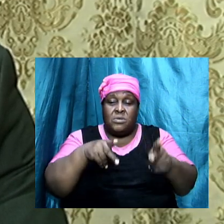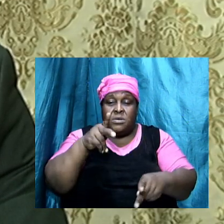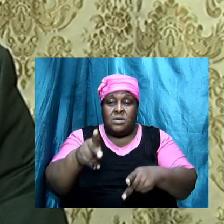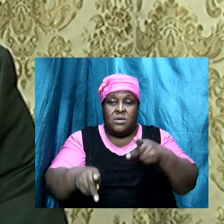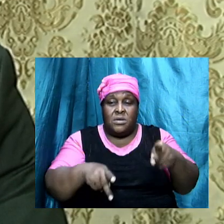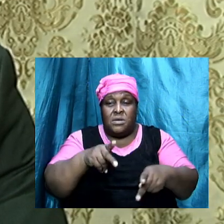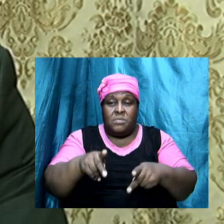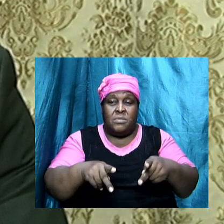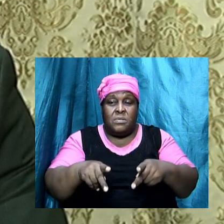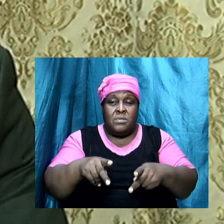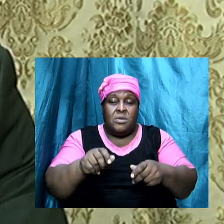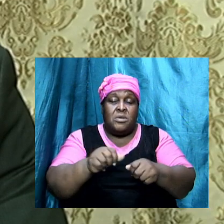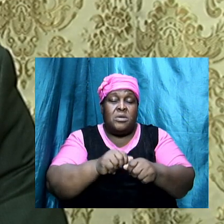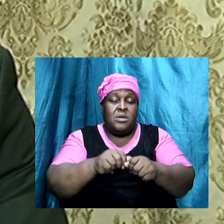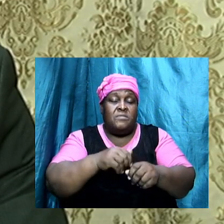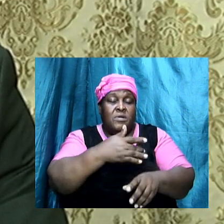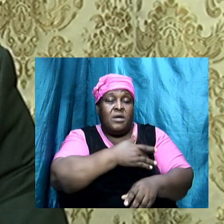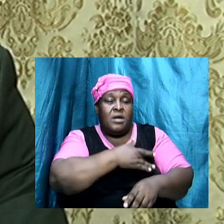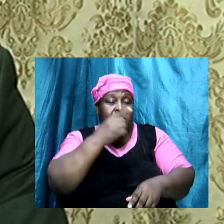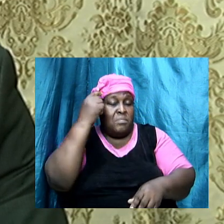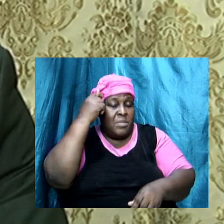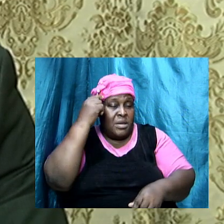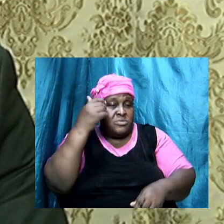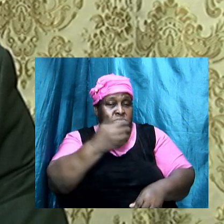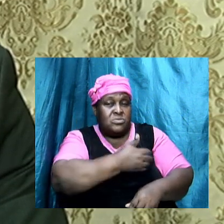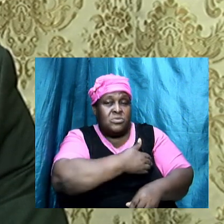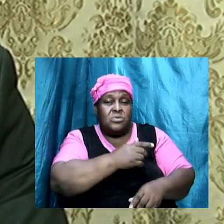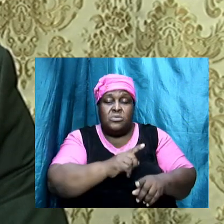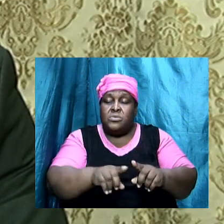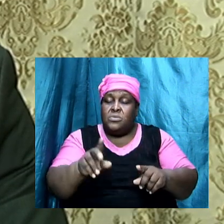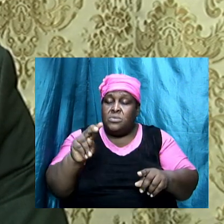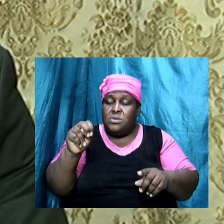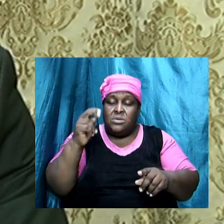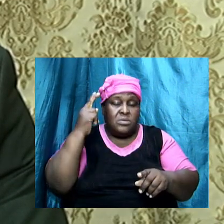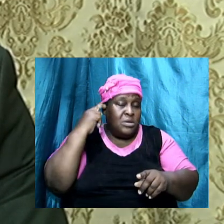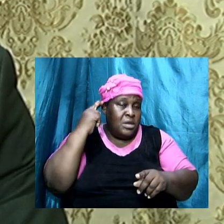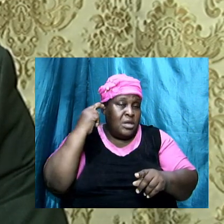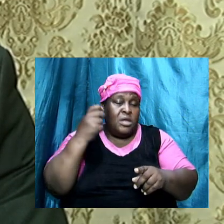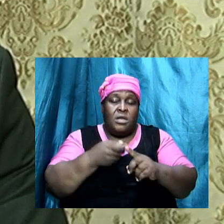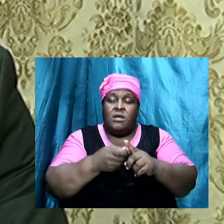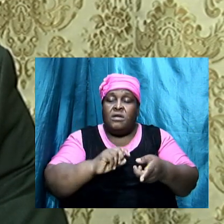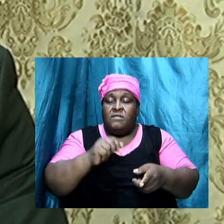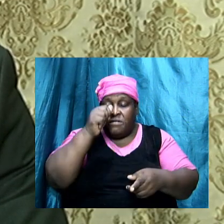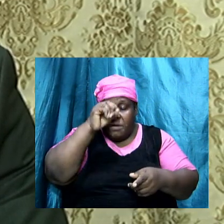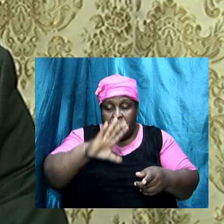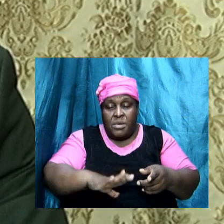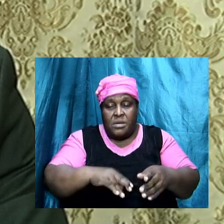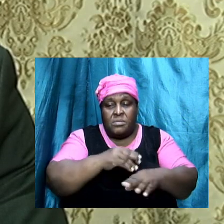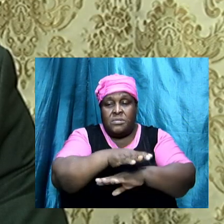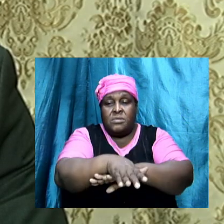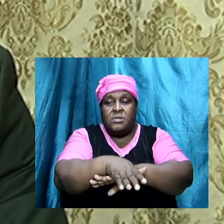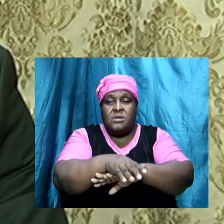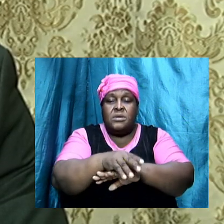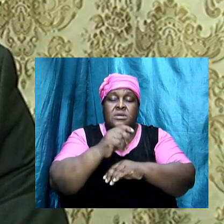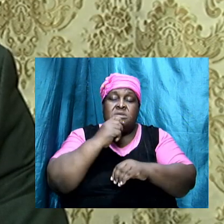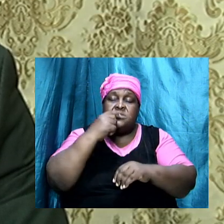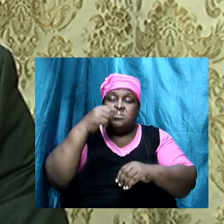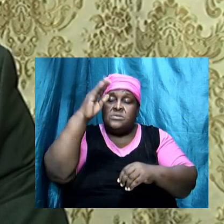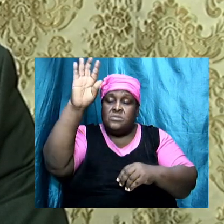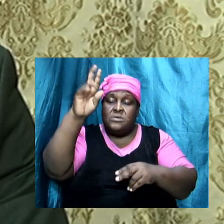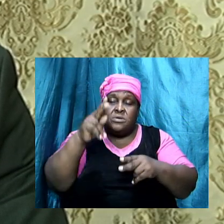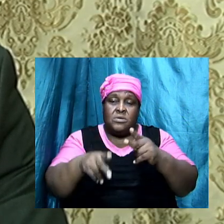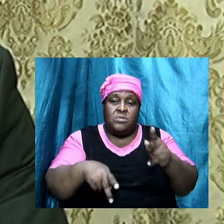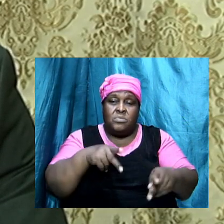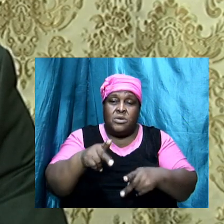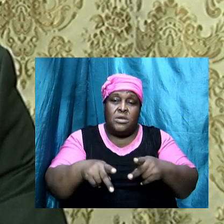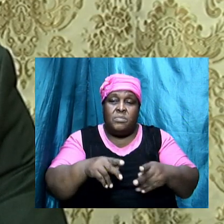soul need to hear from you. They don't need to hear from a man tonight. And we pray that you will speak to your people, that you will guide your people, that they